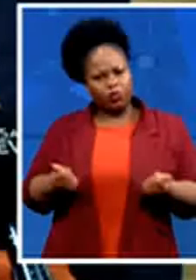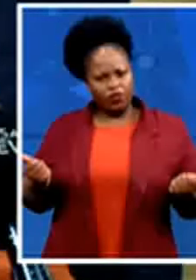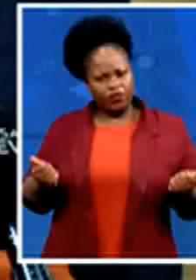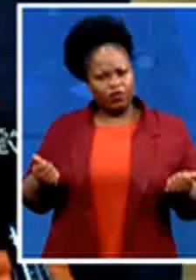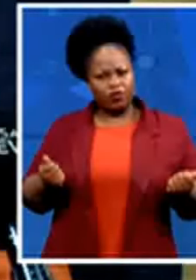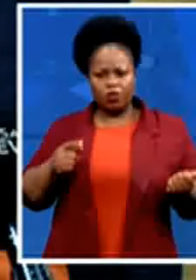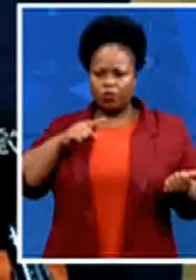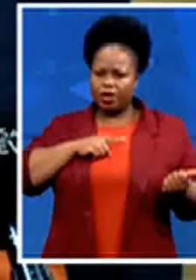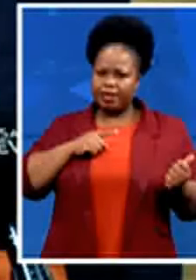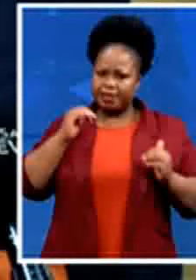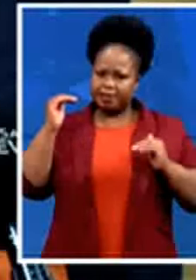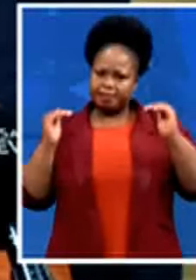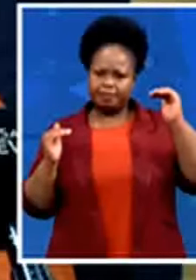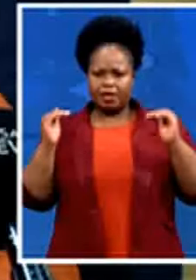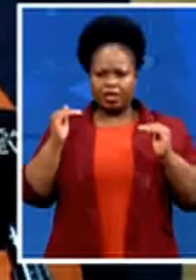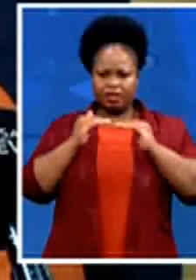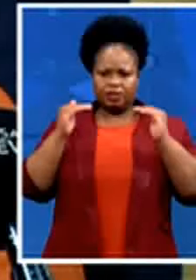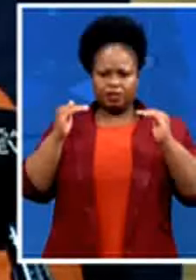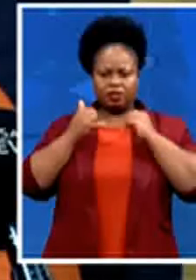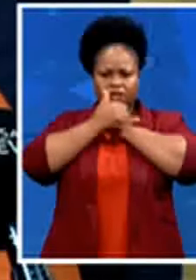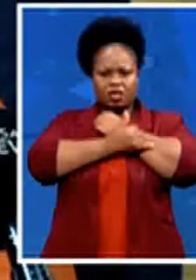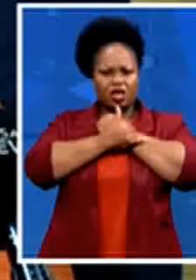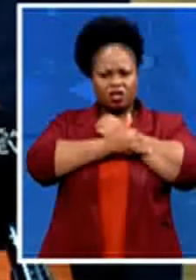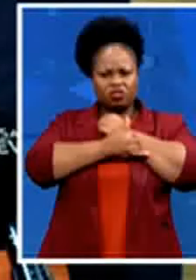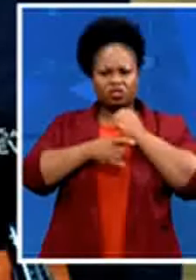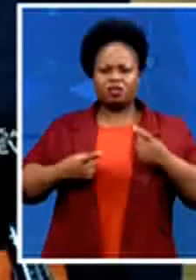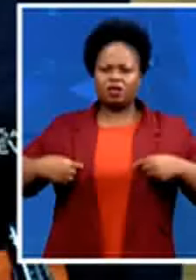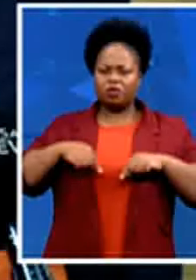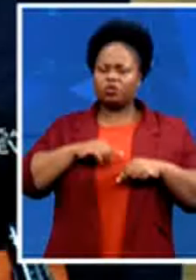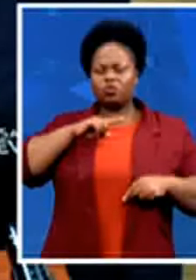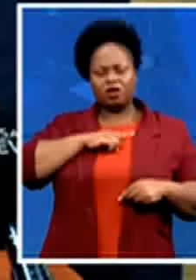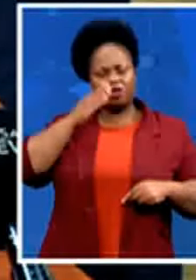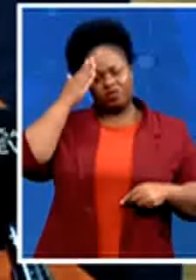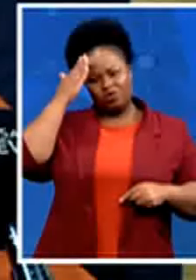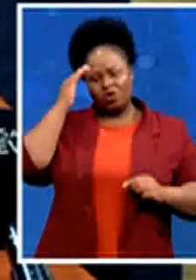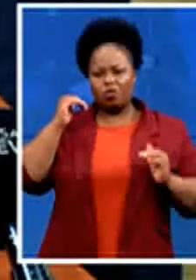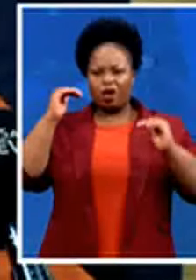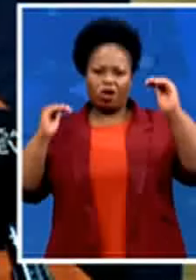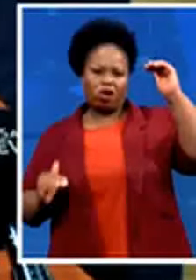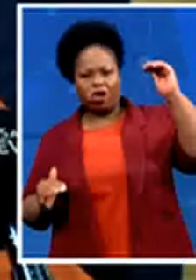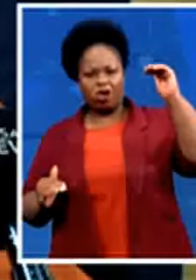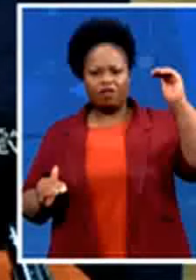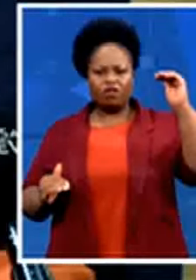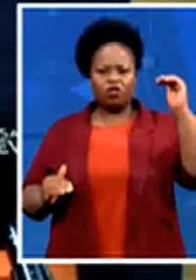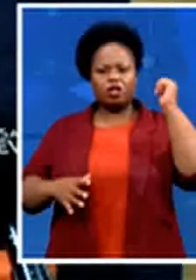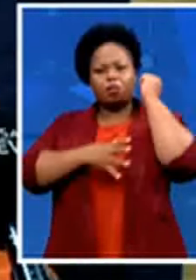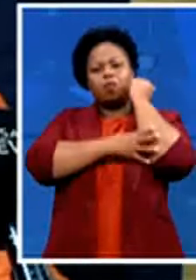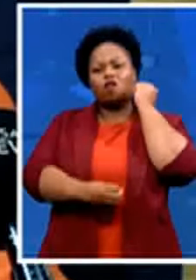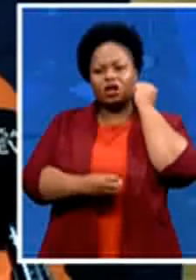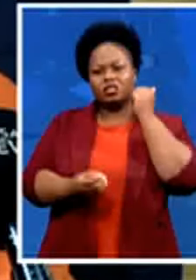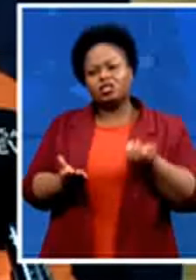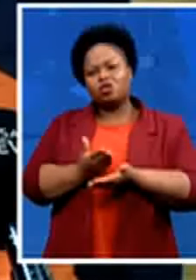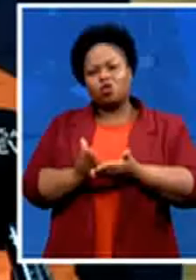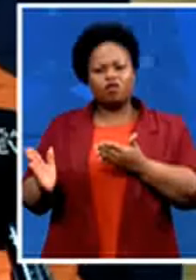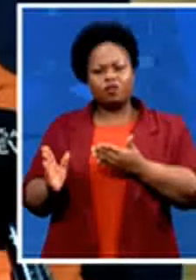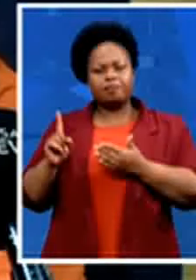from the cliffs of inequality and the depth of poverty so the good manifesto